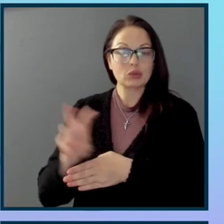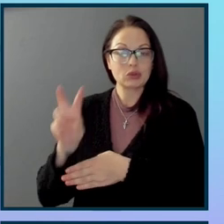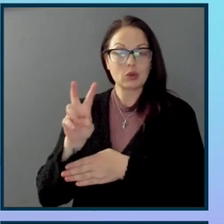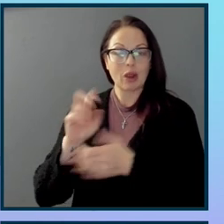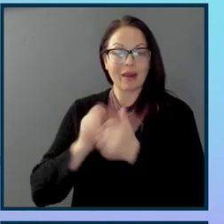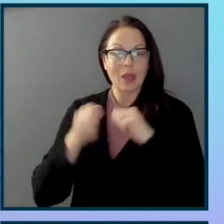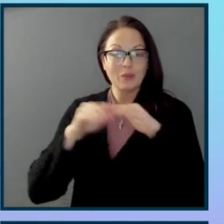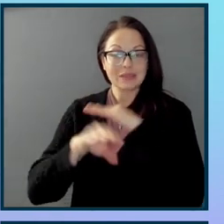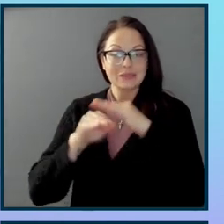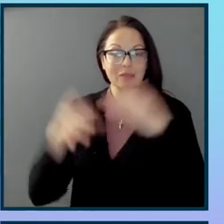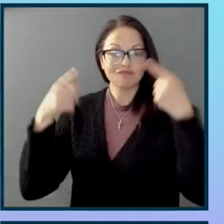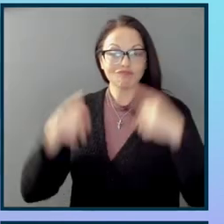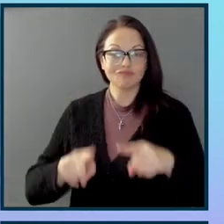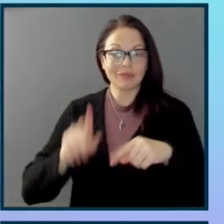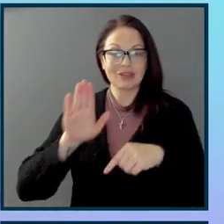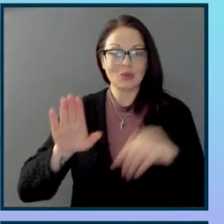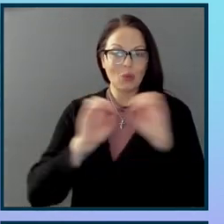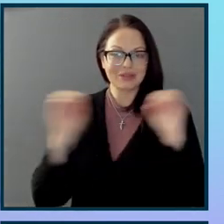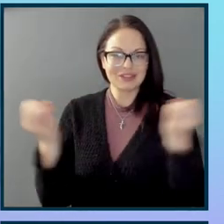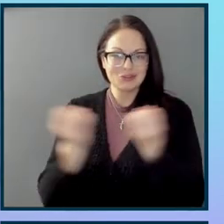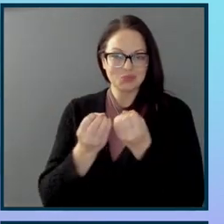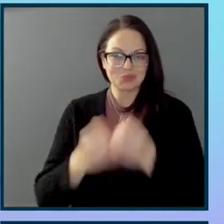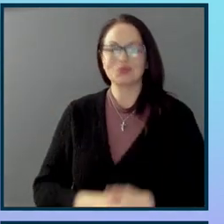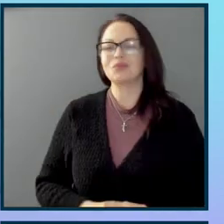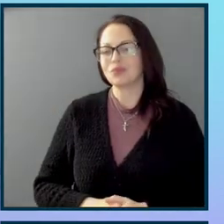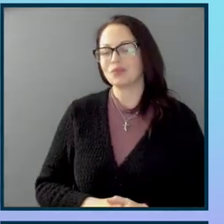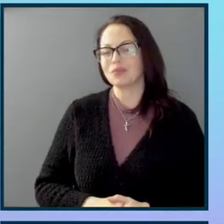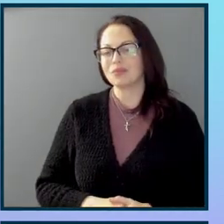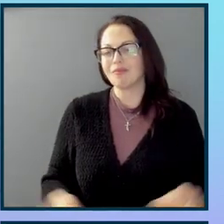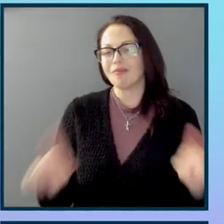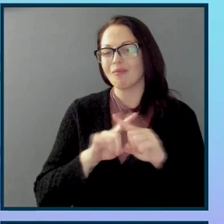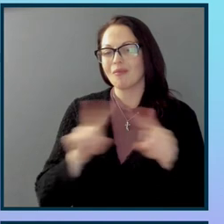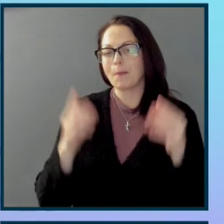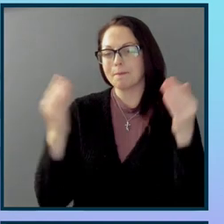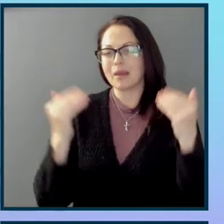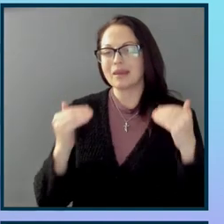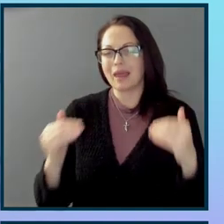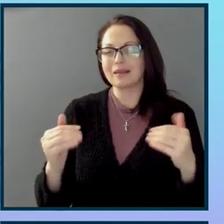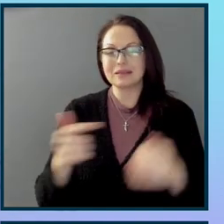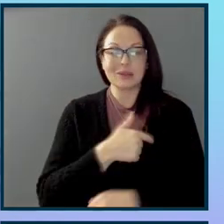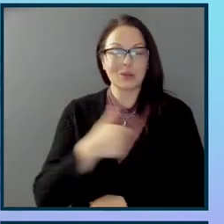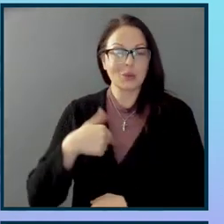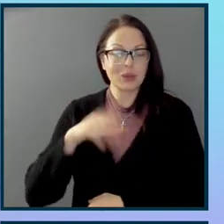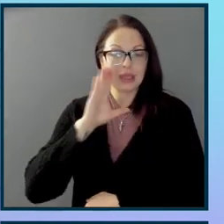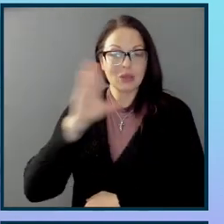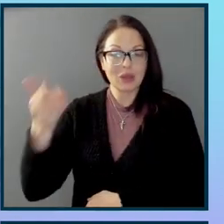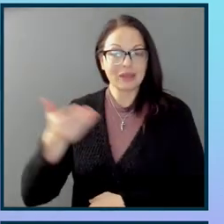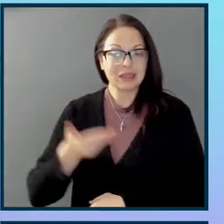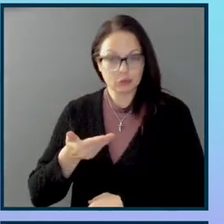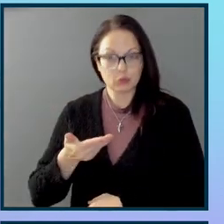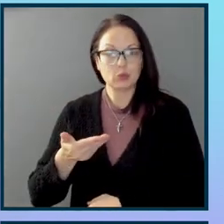in each one of your organizations. But next, we're going to introduce some